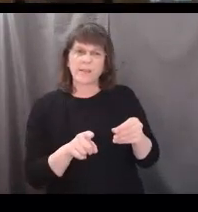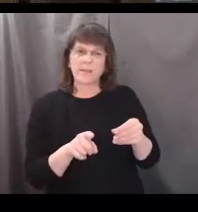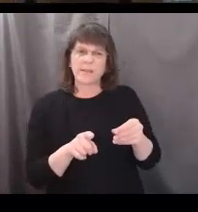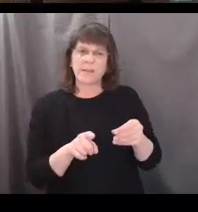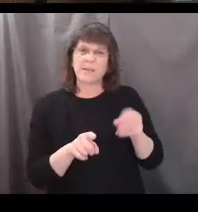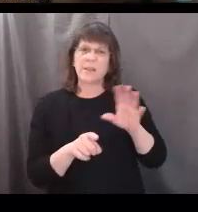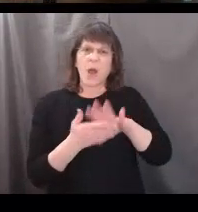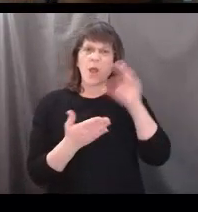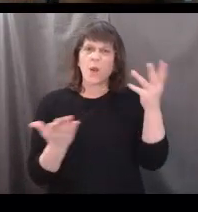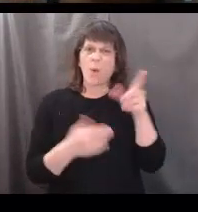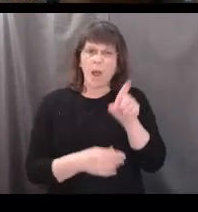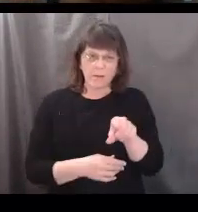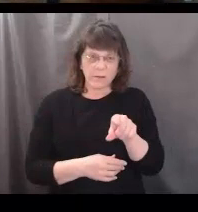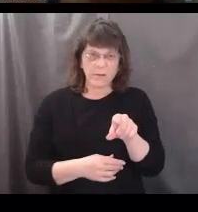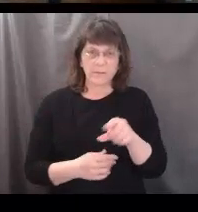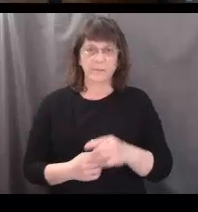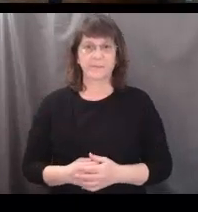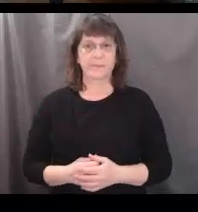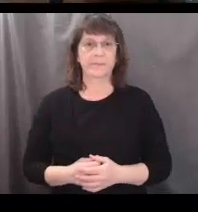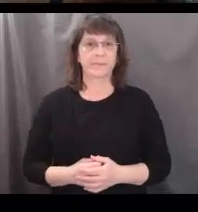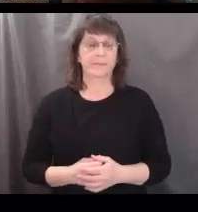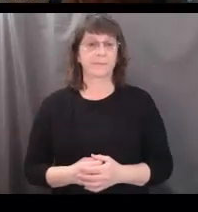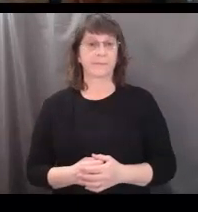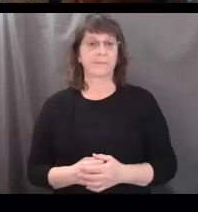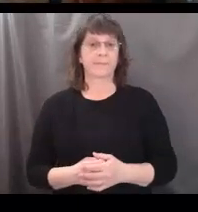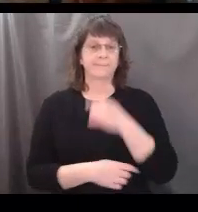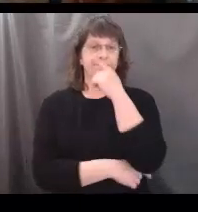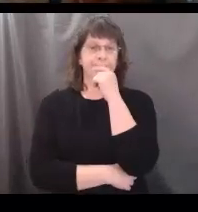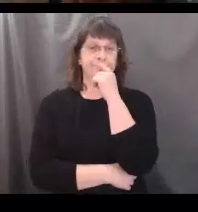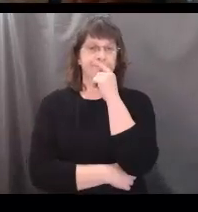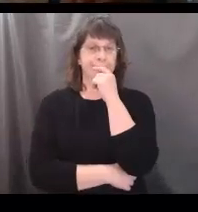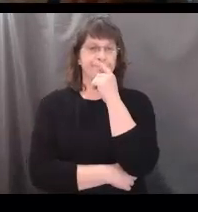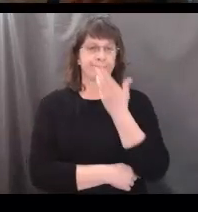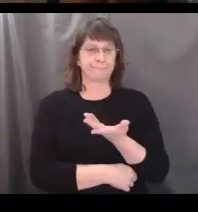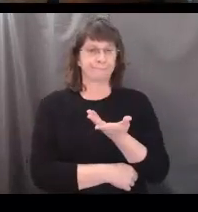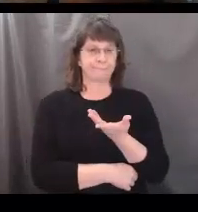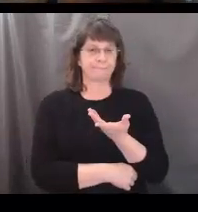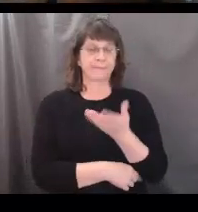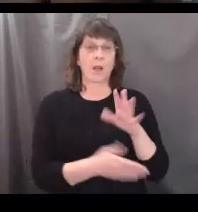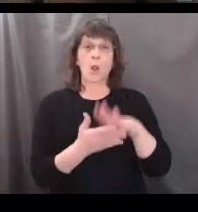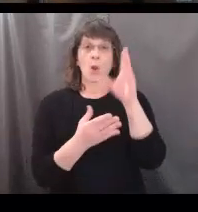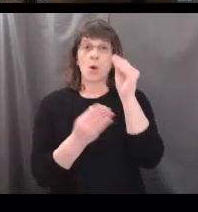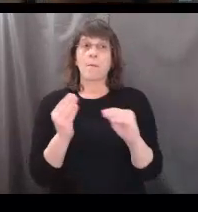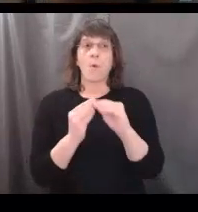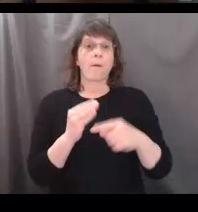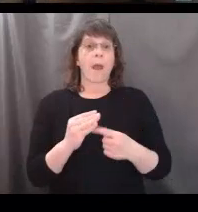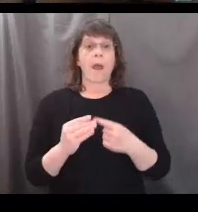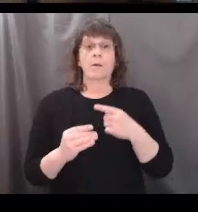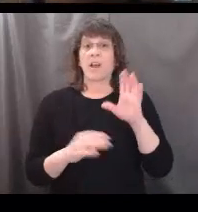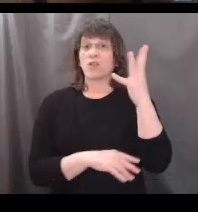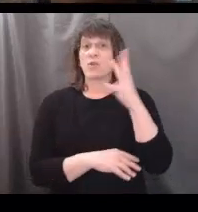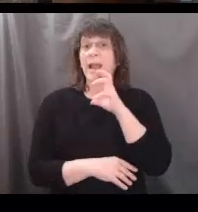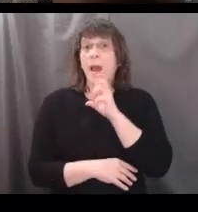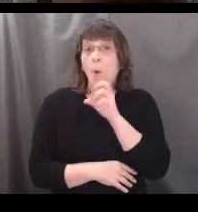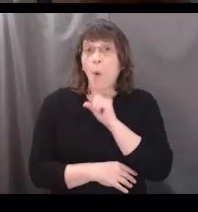a cross-section of a tree like this? Hmm. We can learn more about how old the tree is